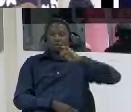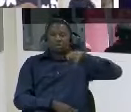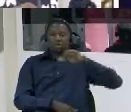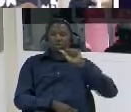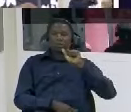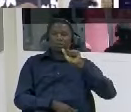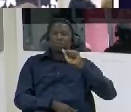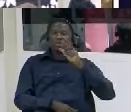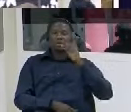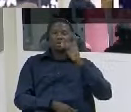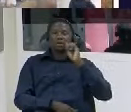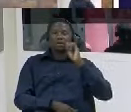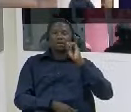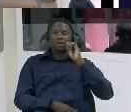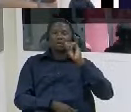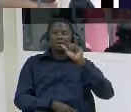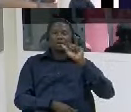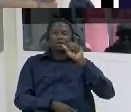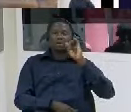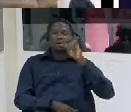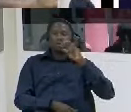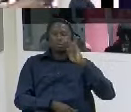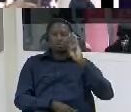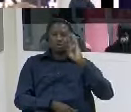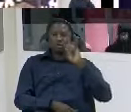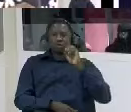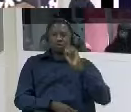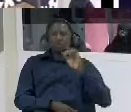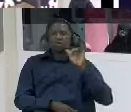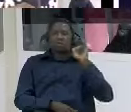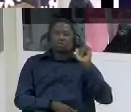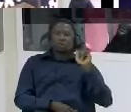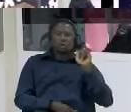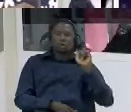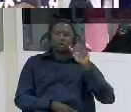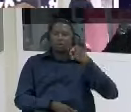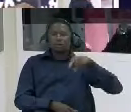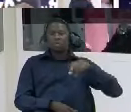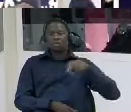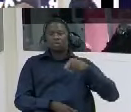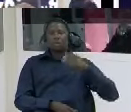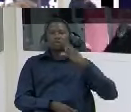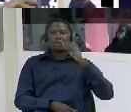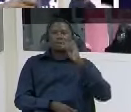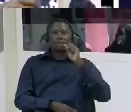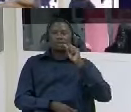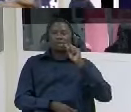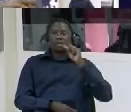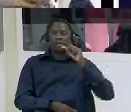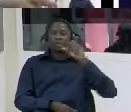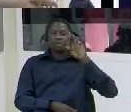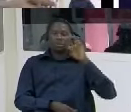captain yaya y and dabo captain per pj mandy